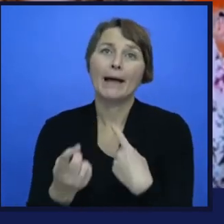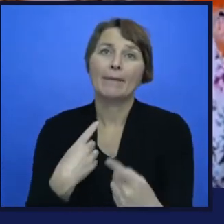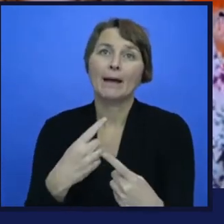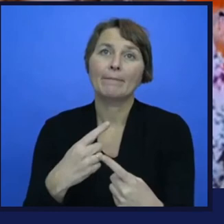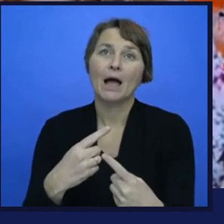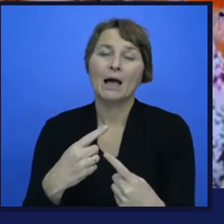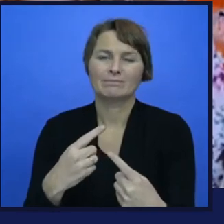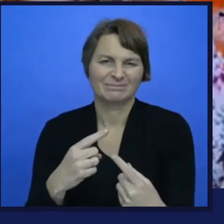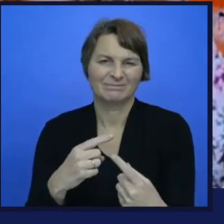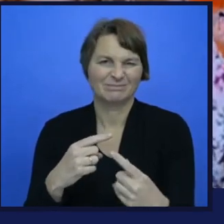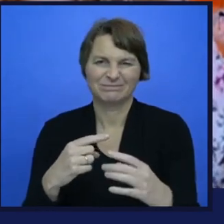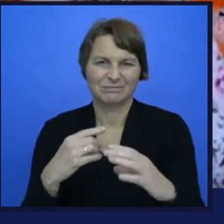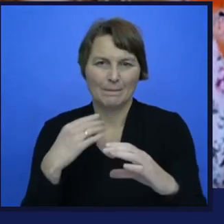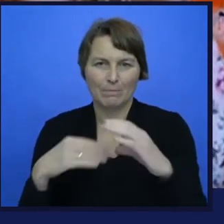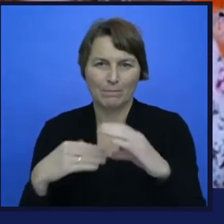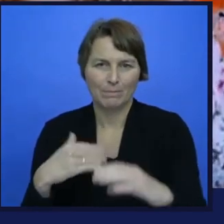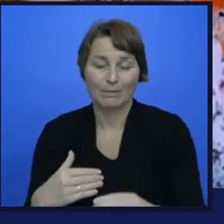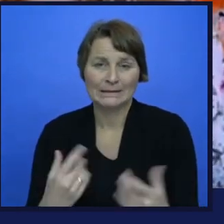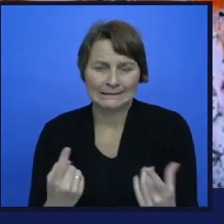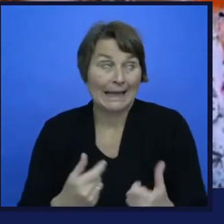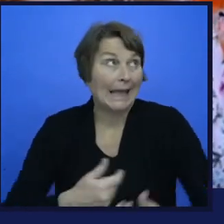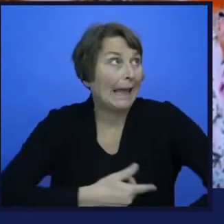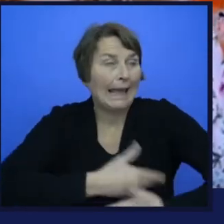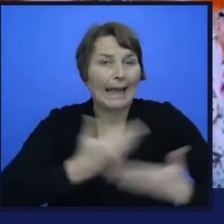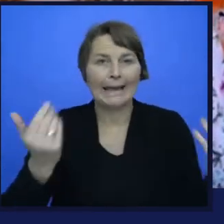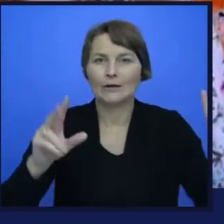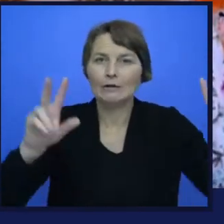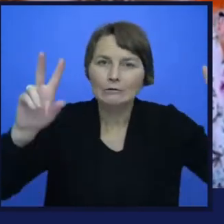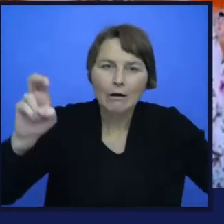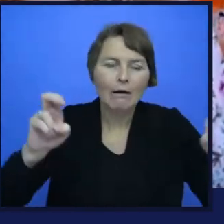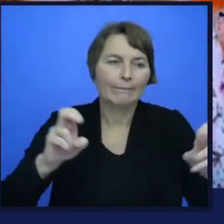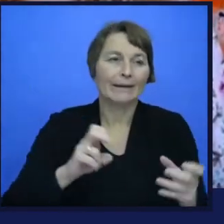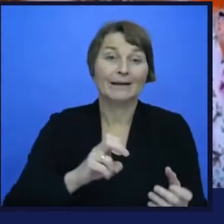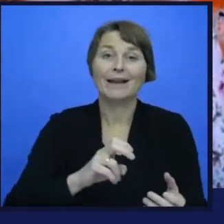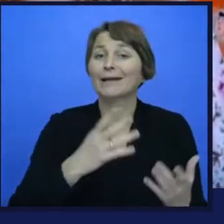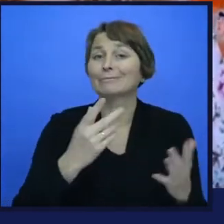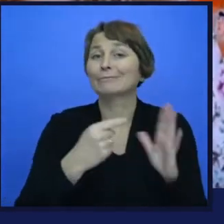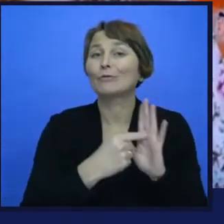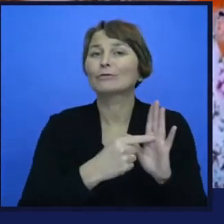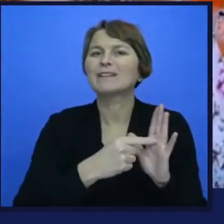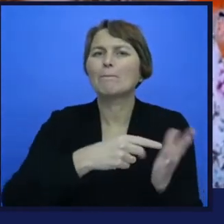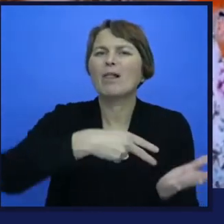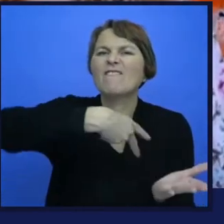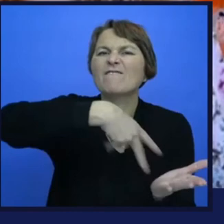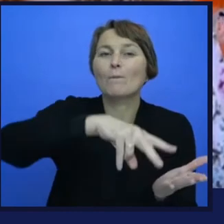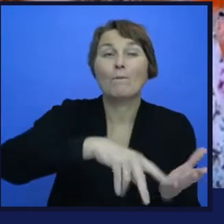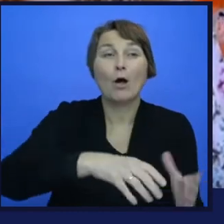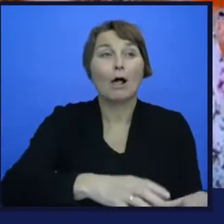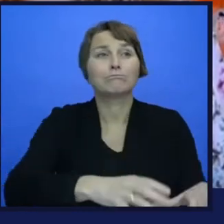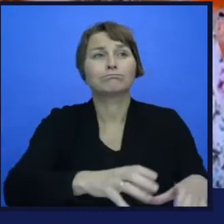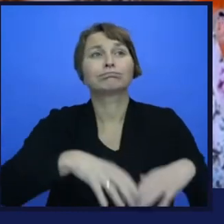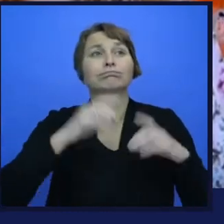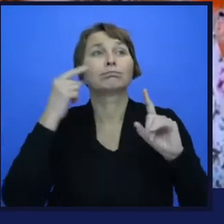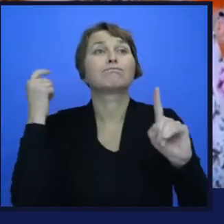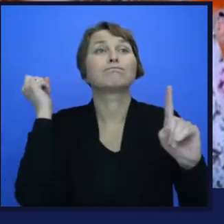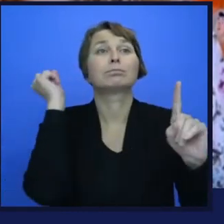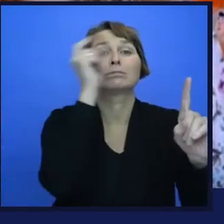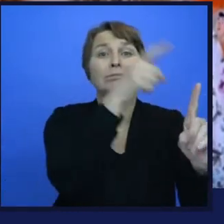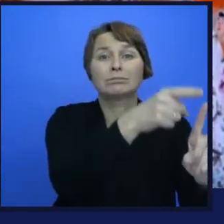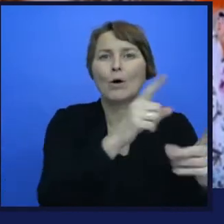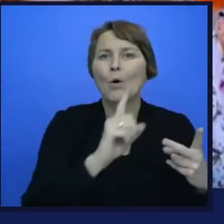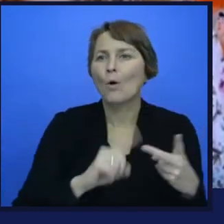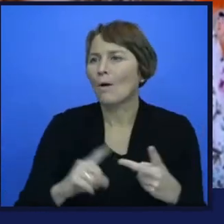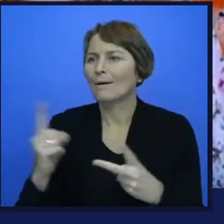a football result to a data scientist conversation. You want to have something that is